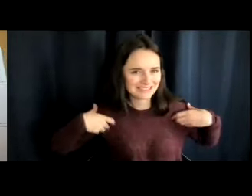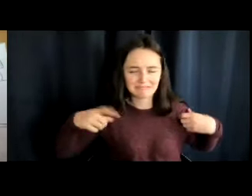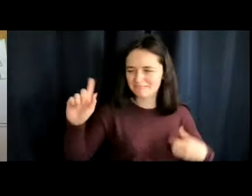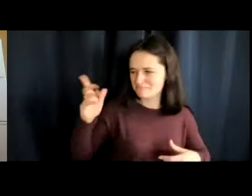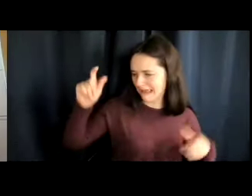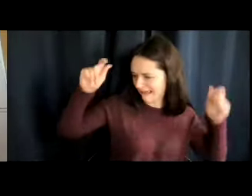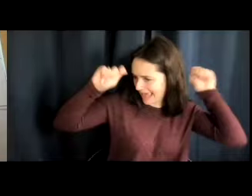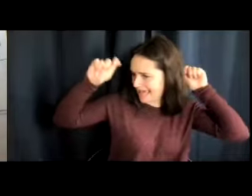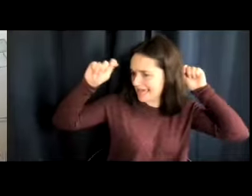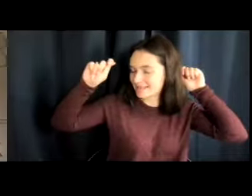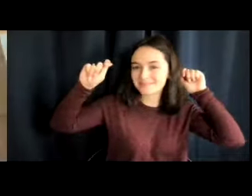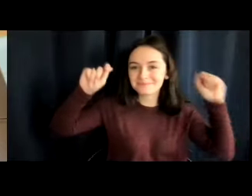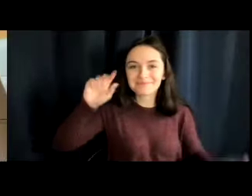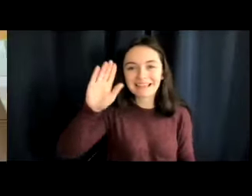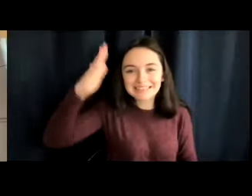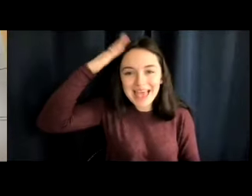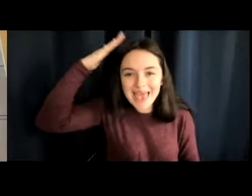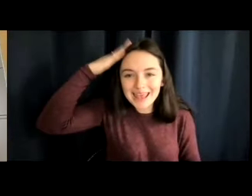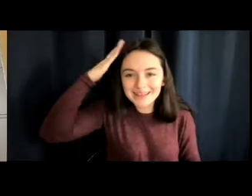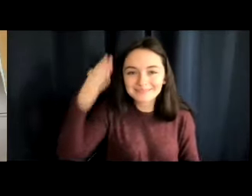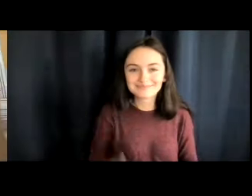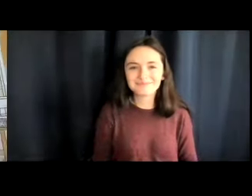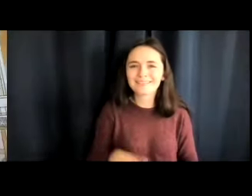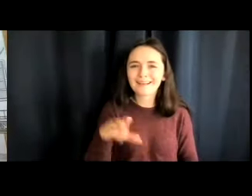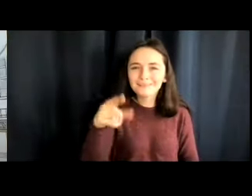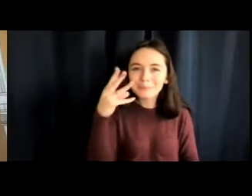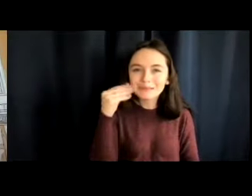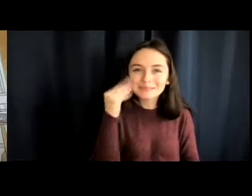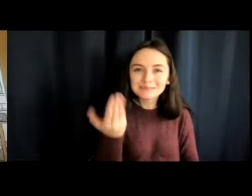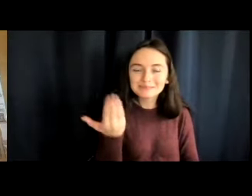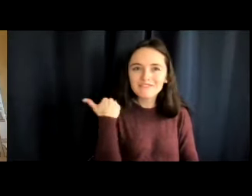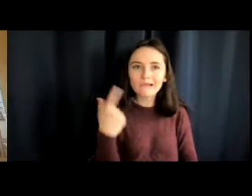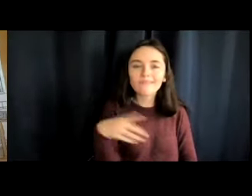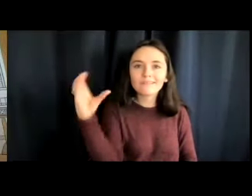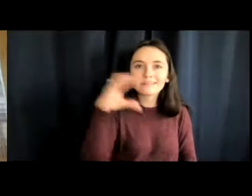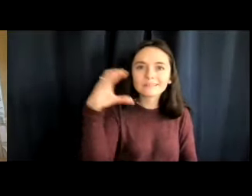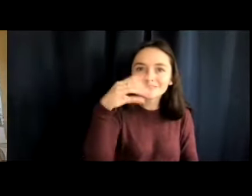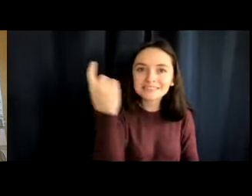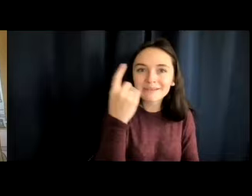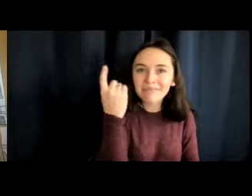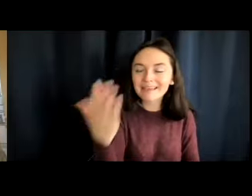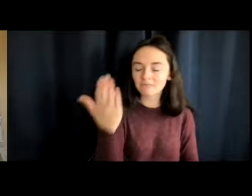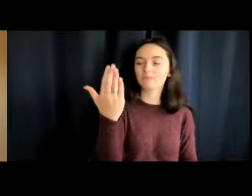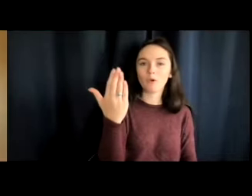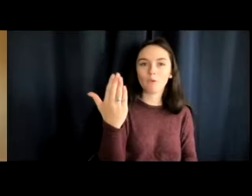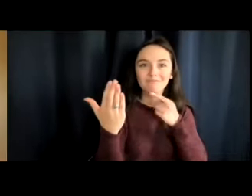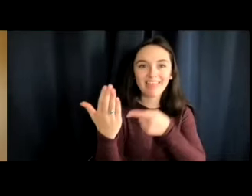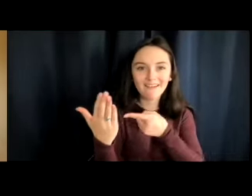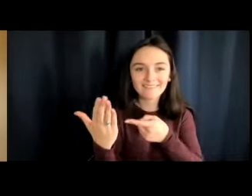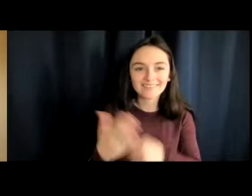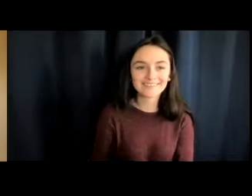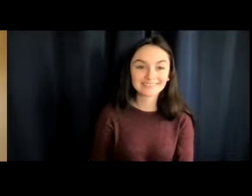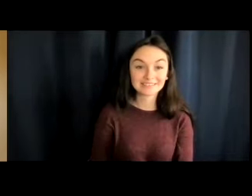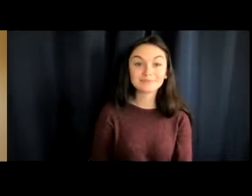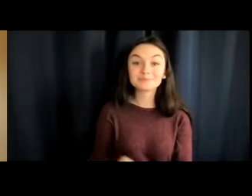Look at his hat's on his head. Has that ever happened to you guys? You're looking for something and it's right there in front of you. When you